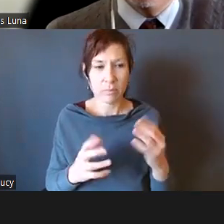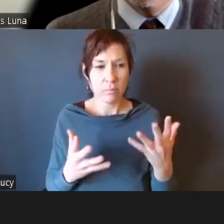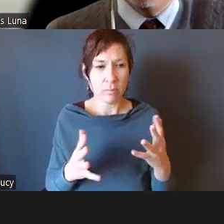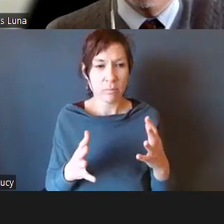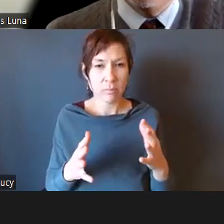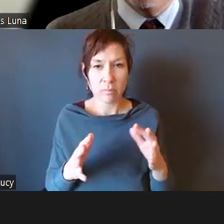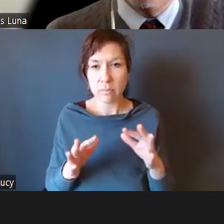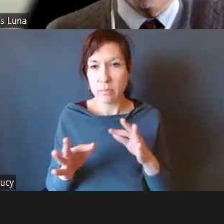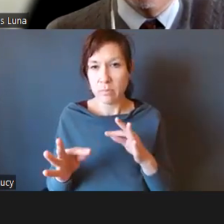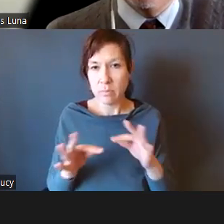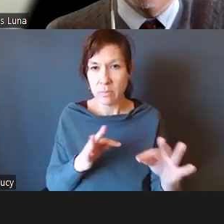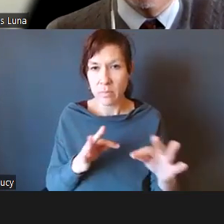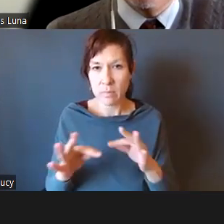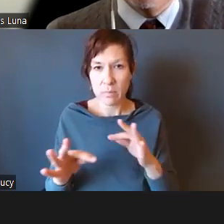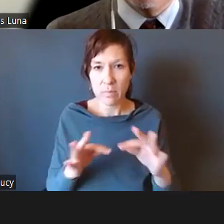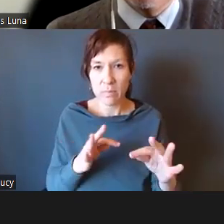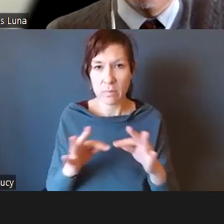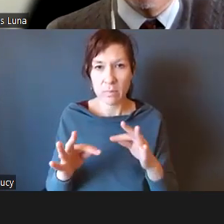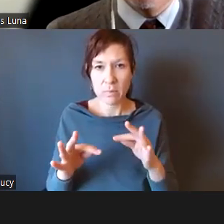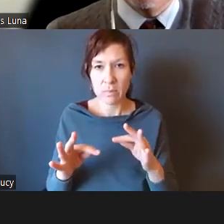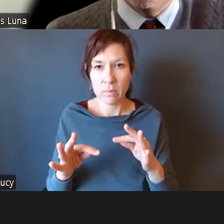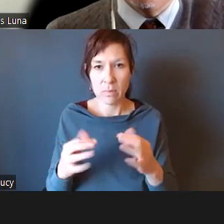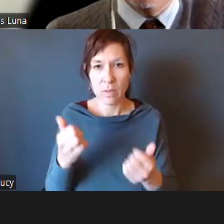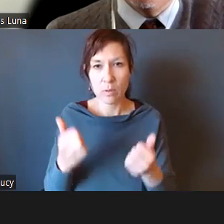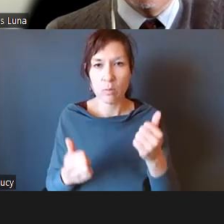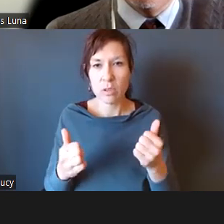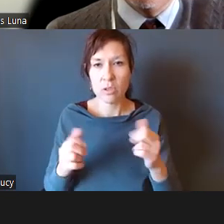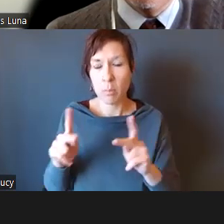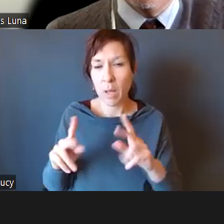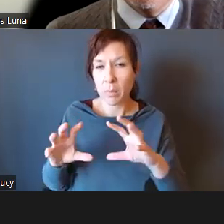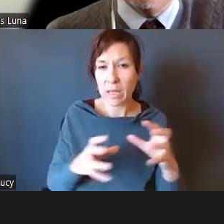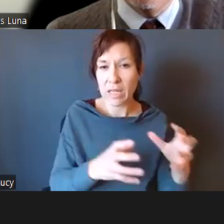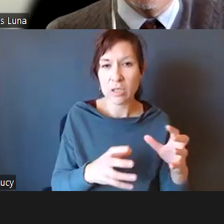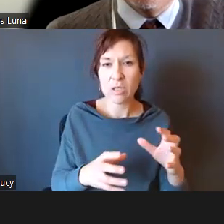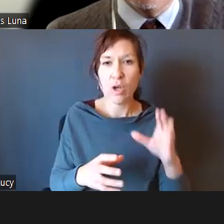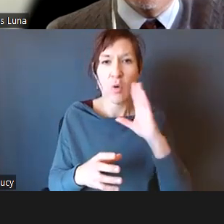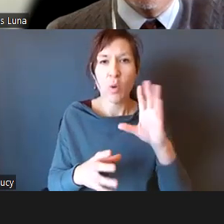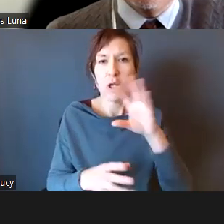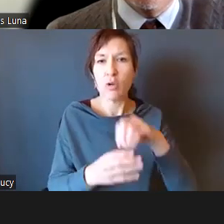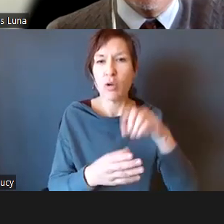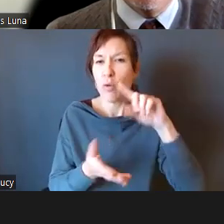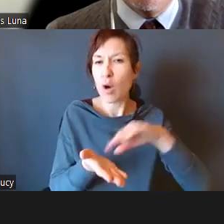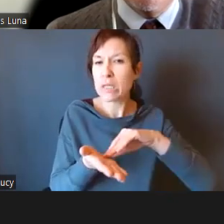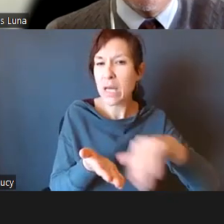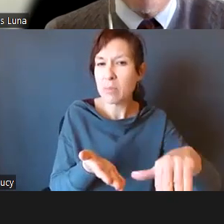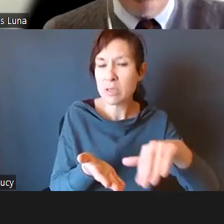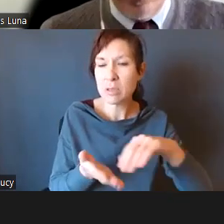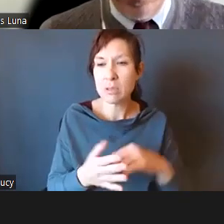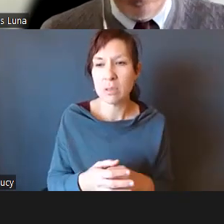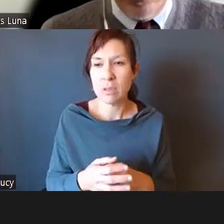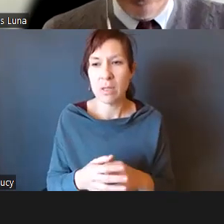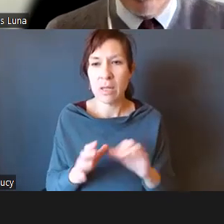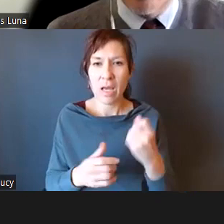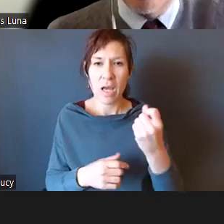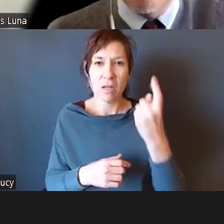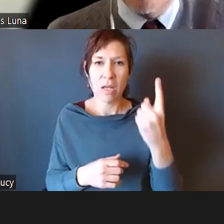populations can apply to be included for exceptions as well. So we can understand at least if, if you